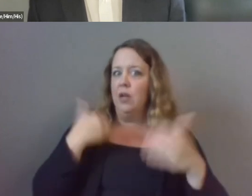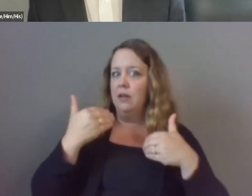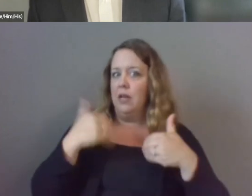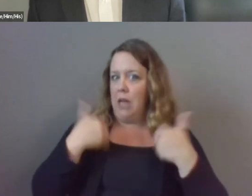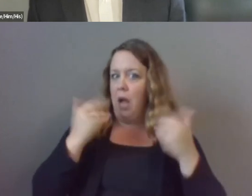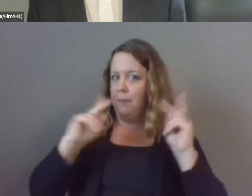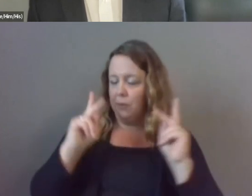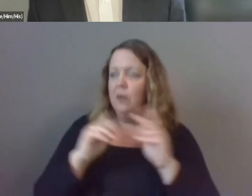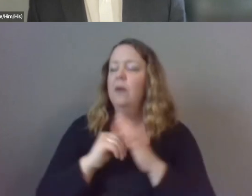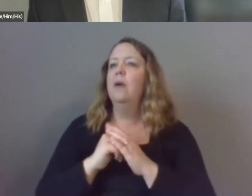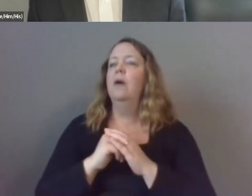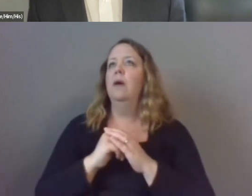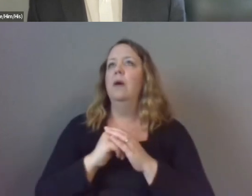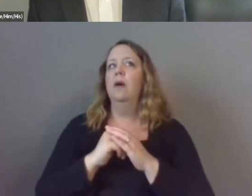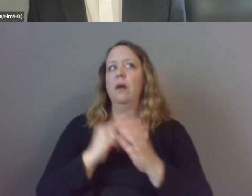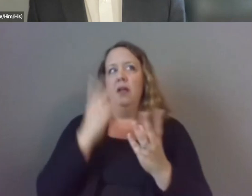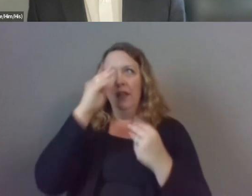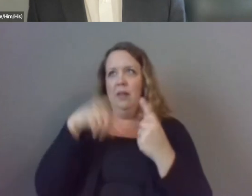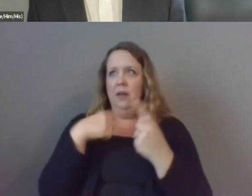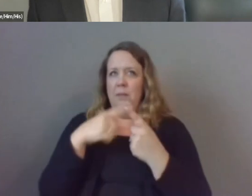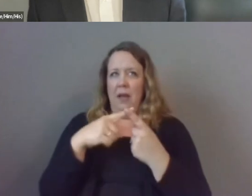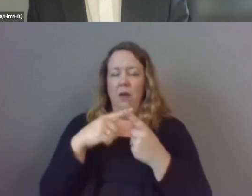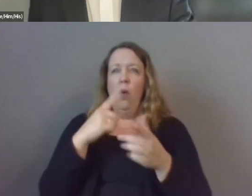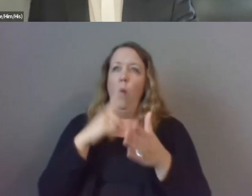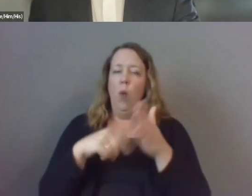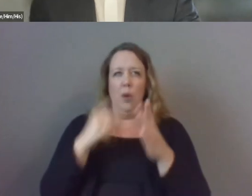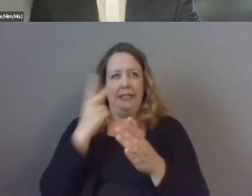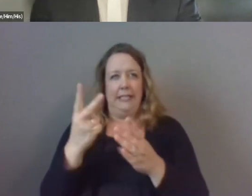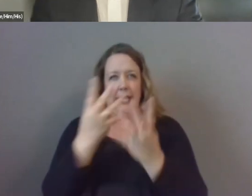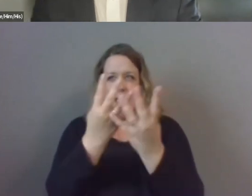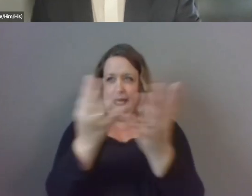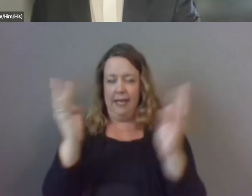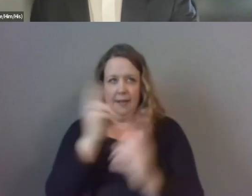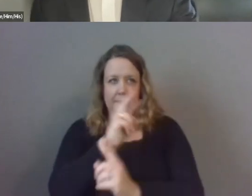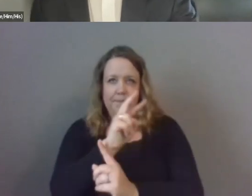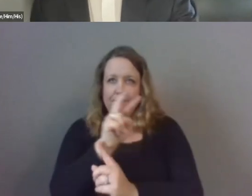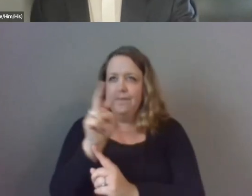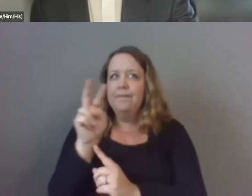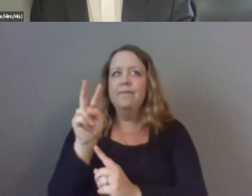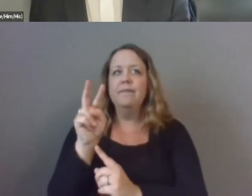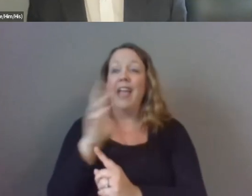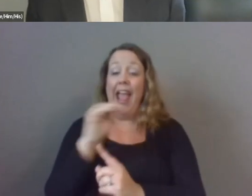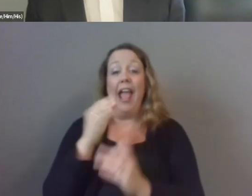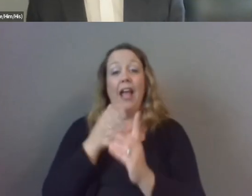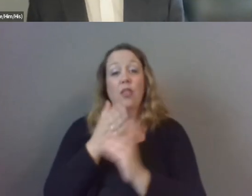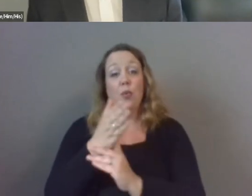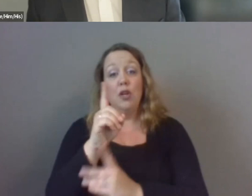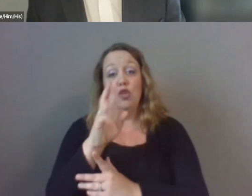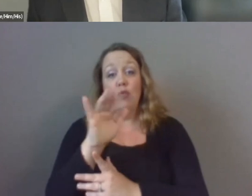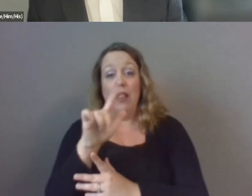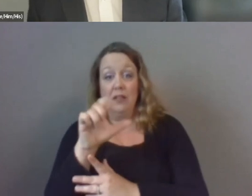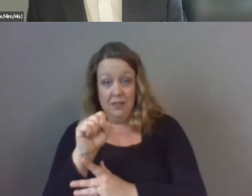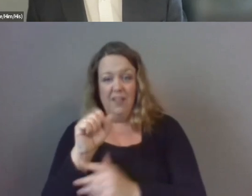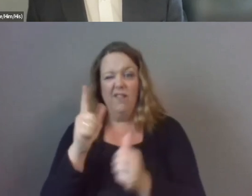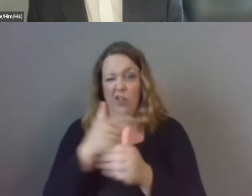so just thinking about what i'm seeing in that circle but then also in drills and the first thing that i just want to share is what